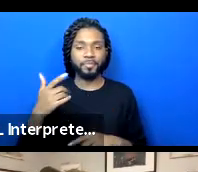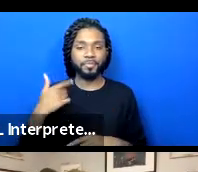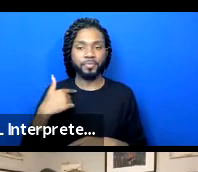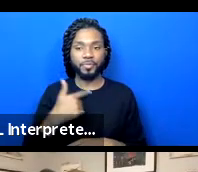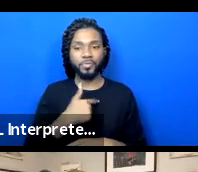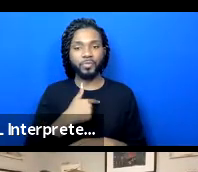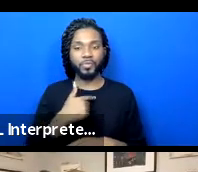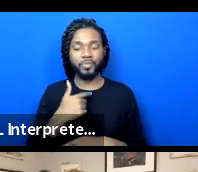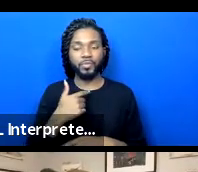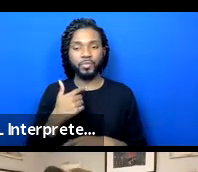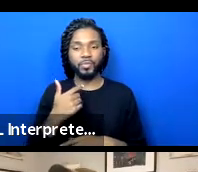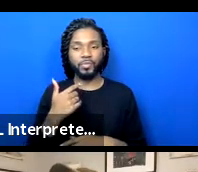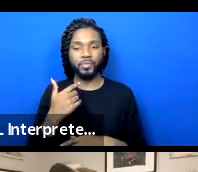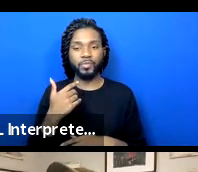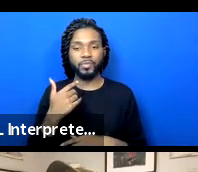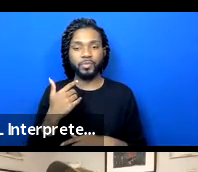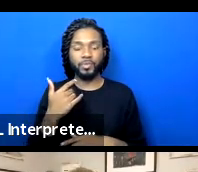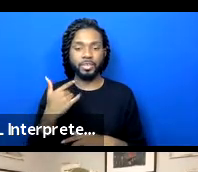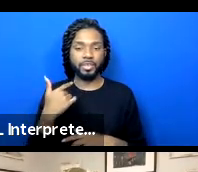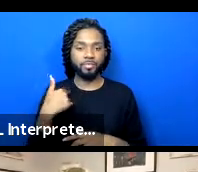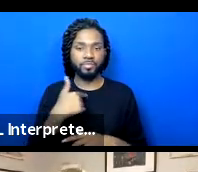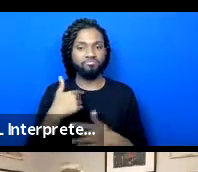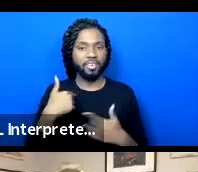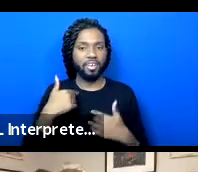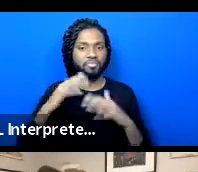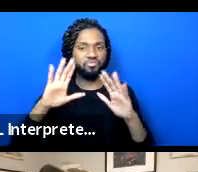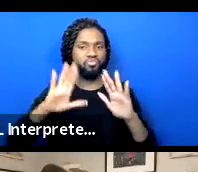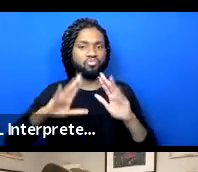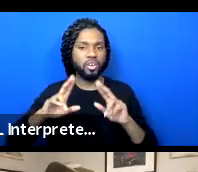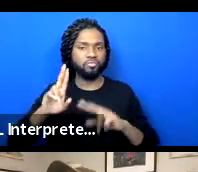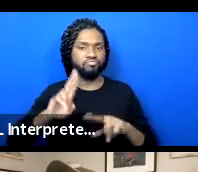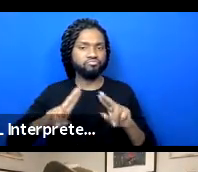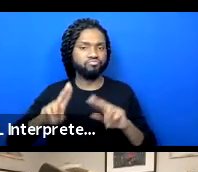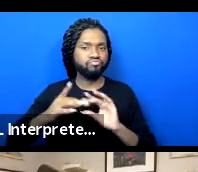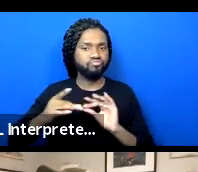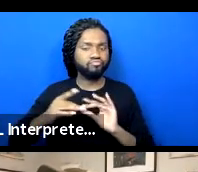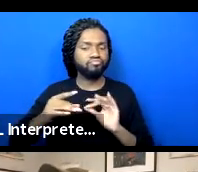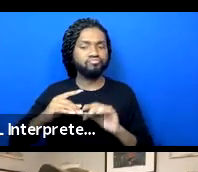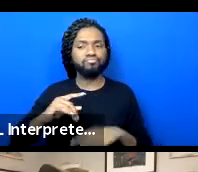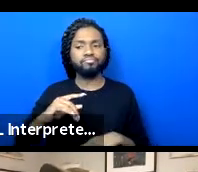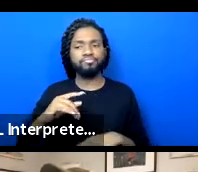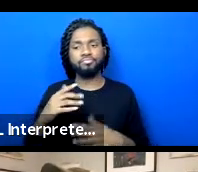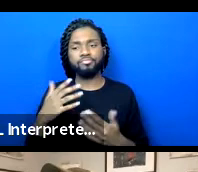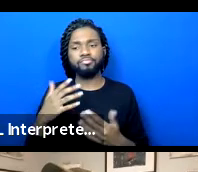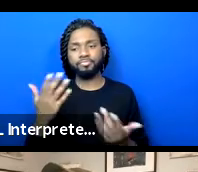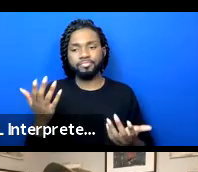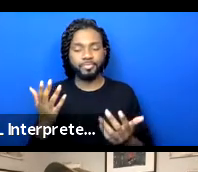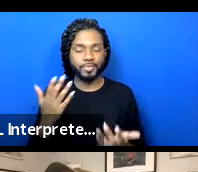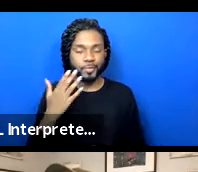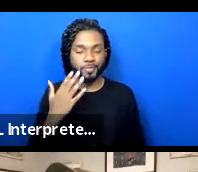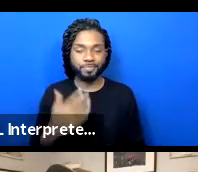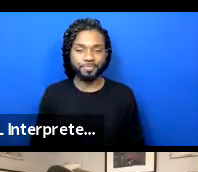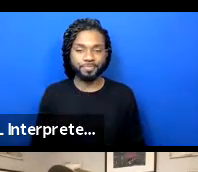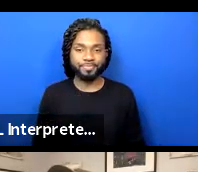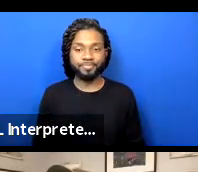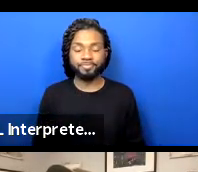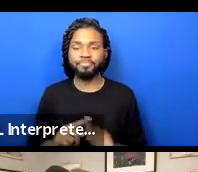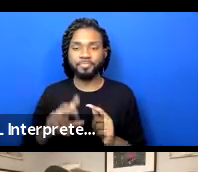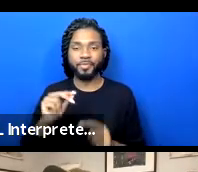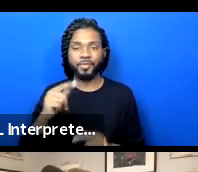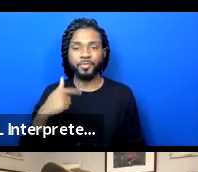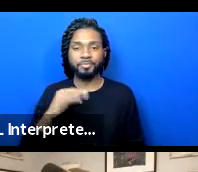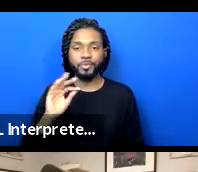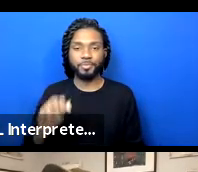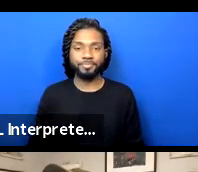having a great conversation. You know, so, but yeah, no, I'm good.